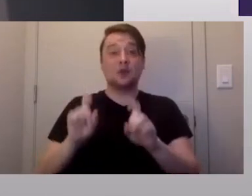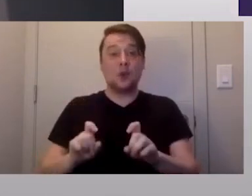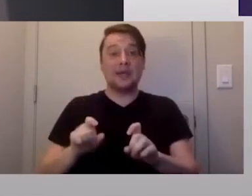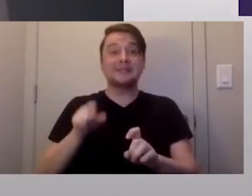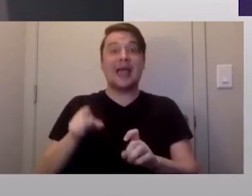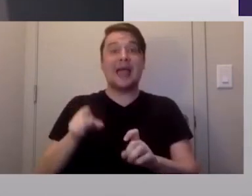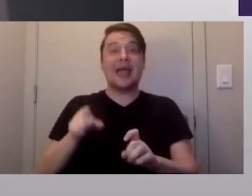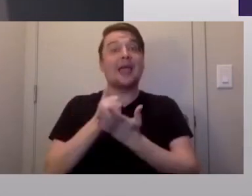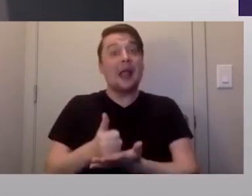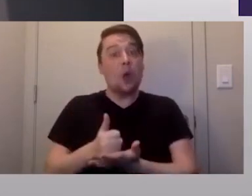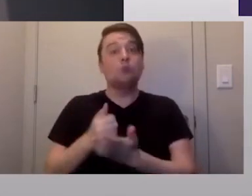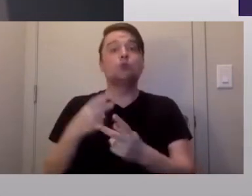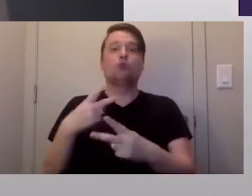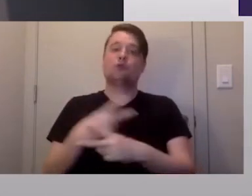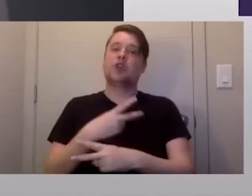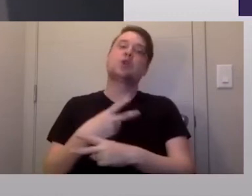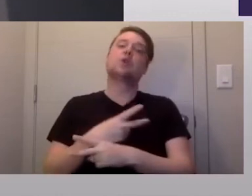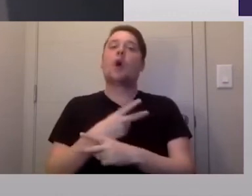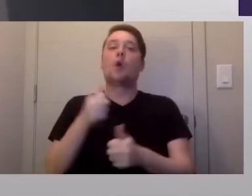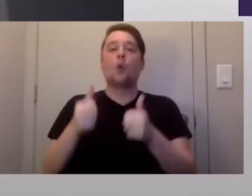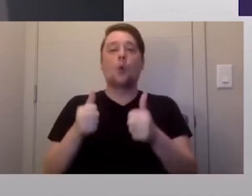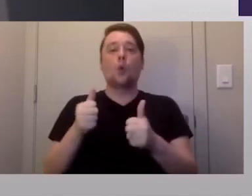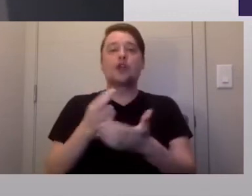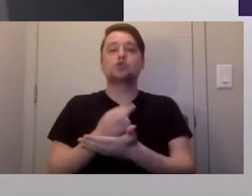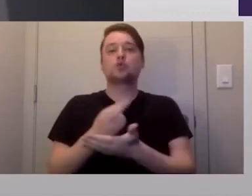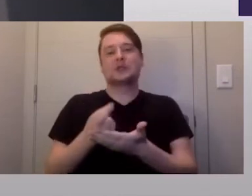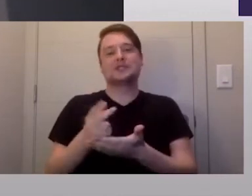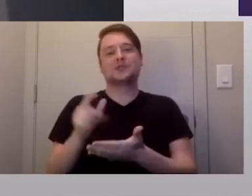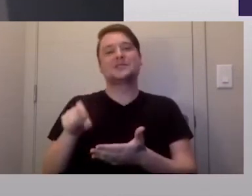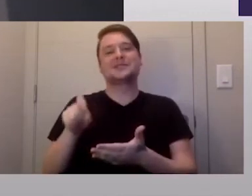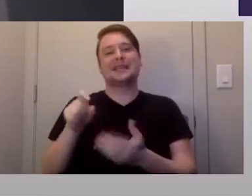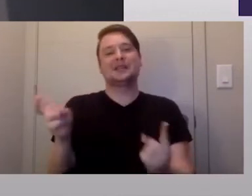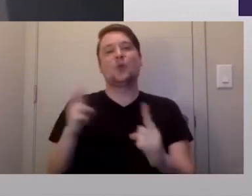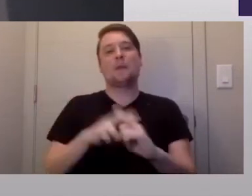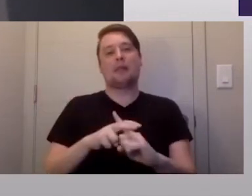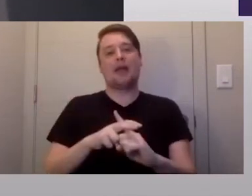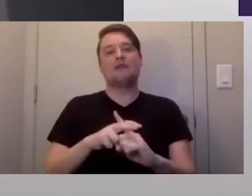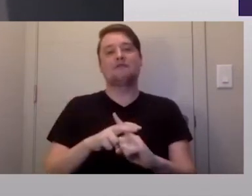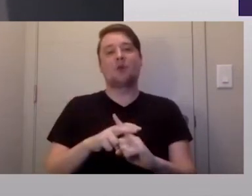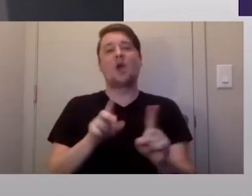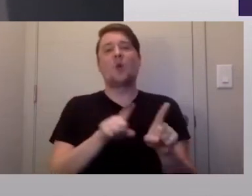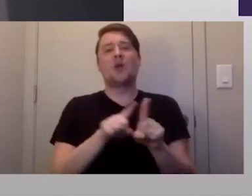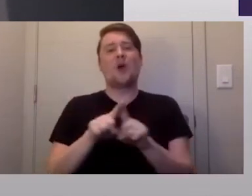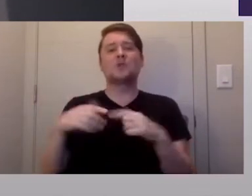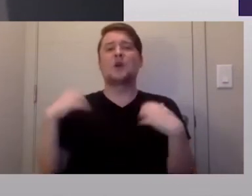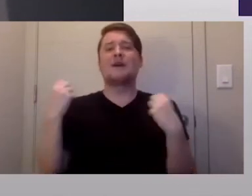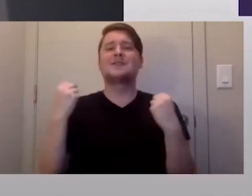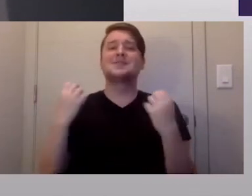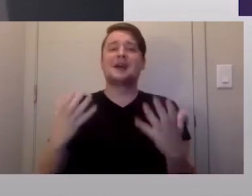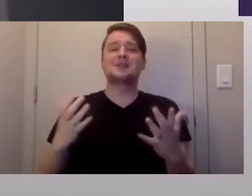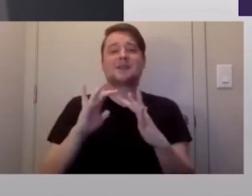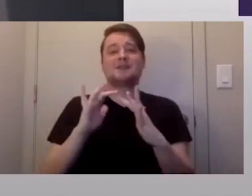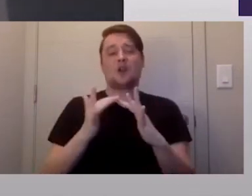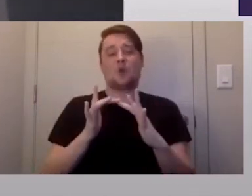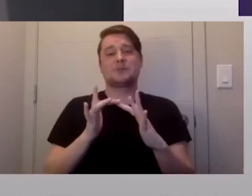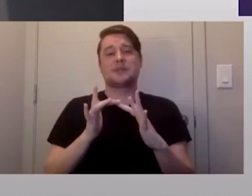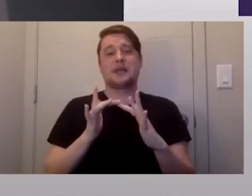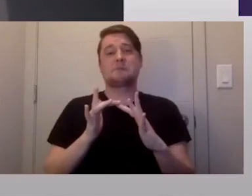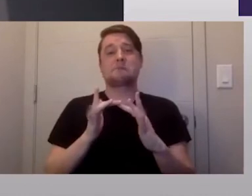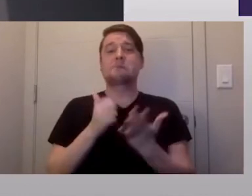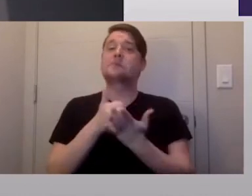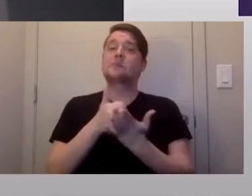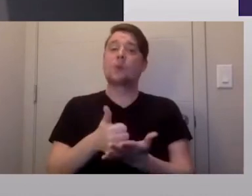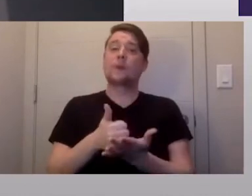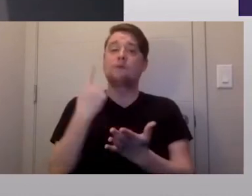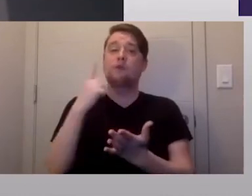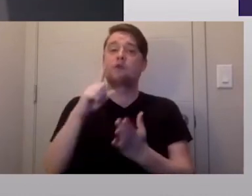that can help folks figure out which resource they should be applying for. We've also got tons of stuff on our website that's helpful